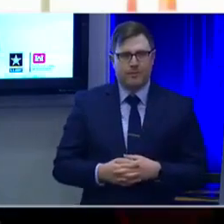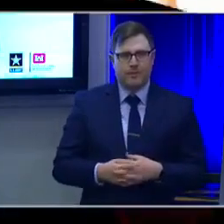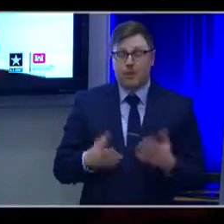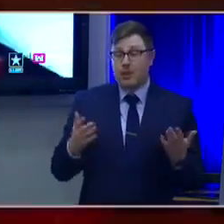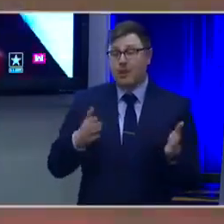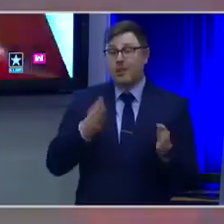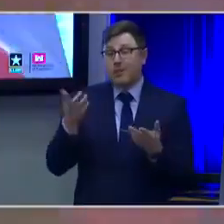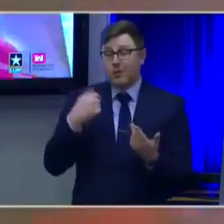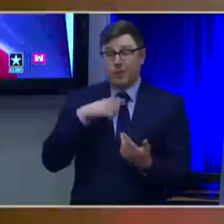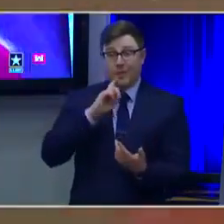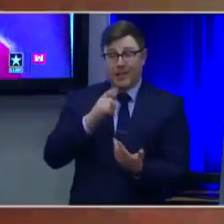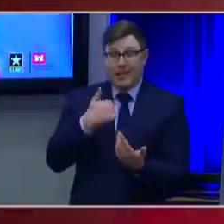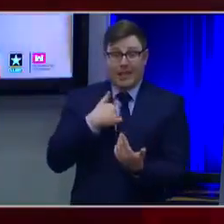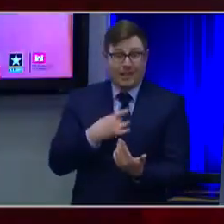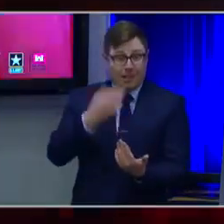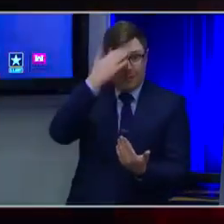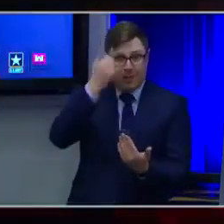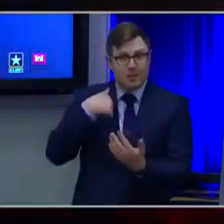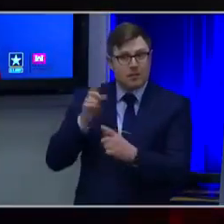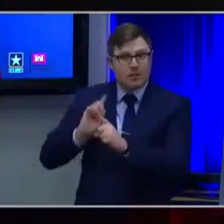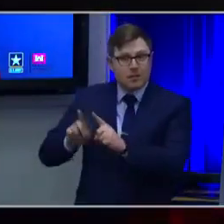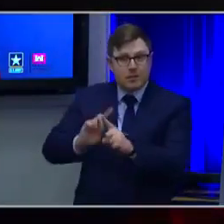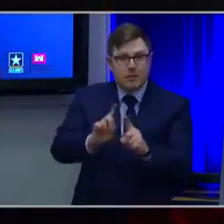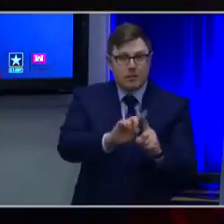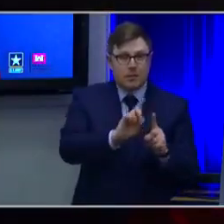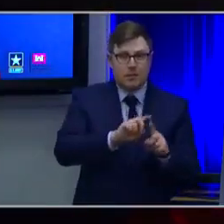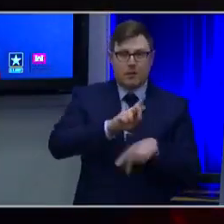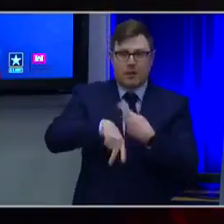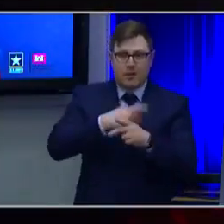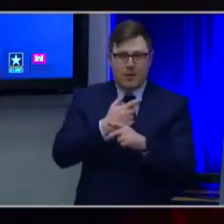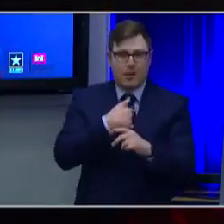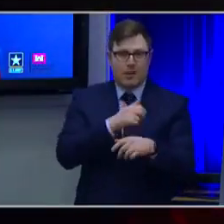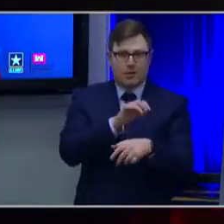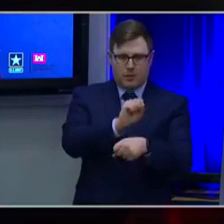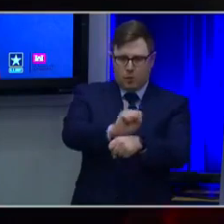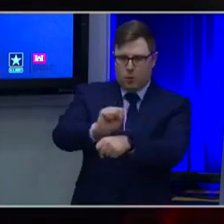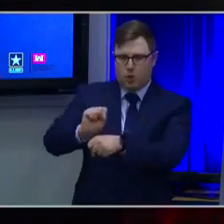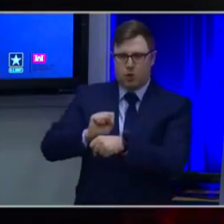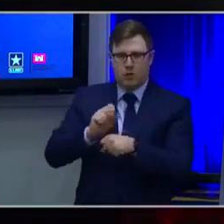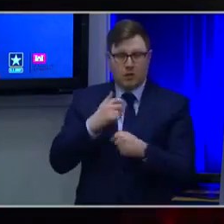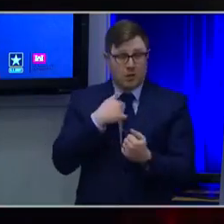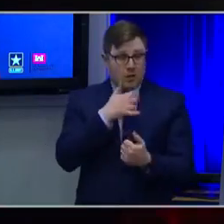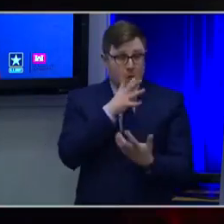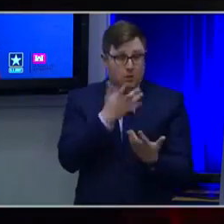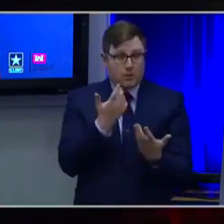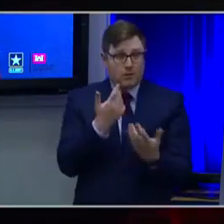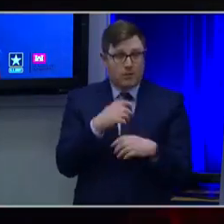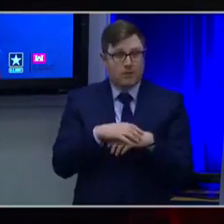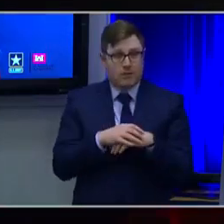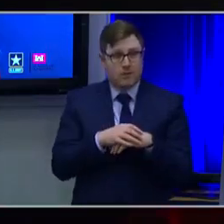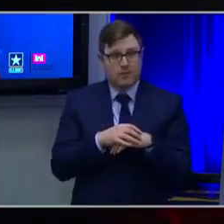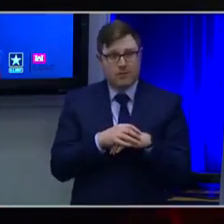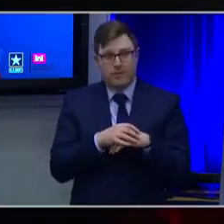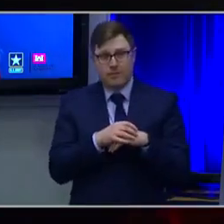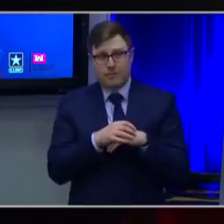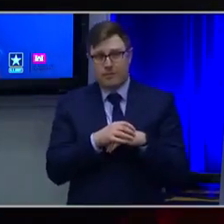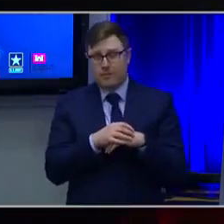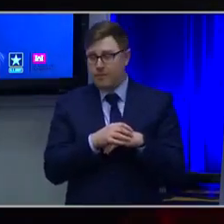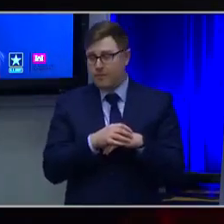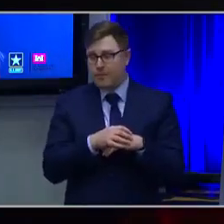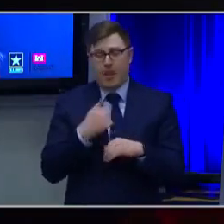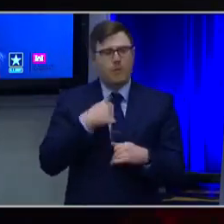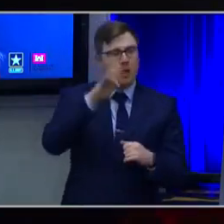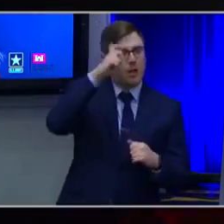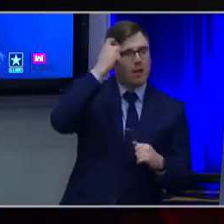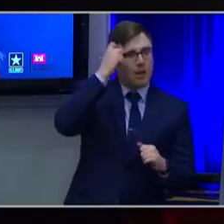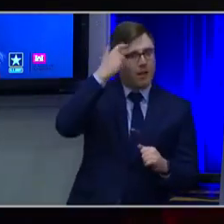know, job to job, it's always different. Even though I've only been with USACE for a little over two years, I've been a government employee for over 20. And